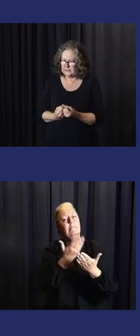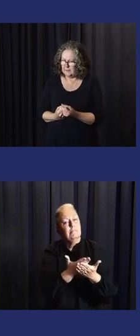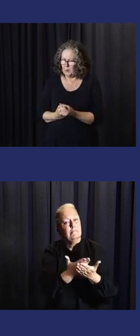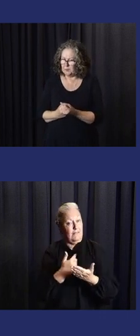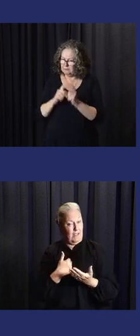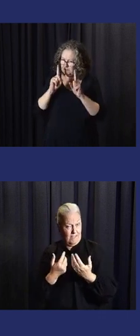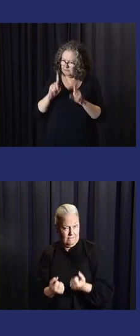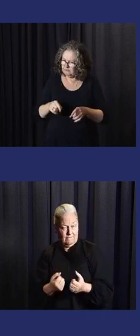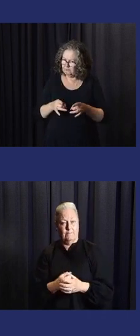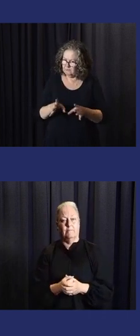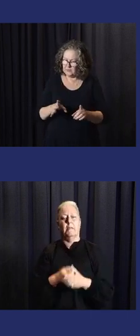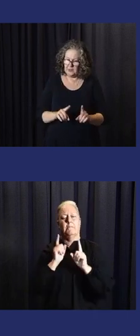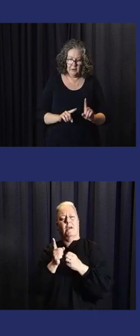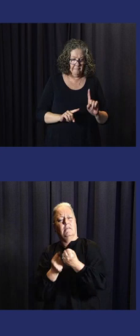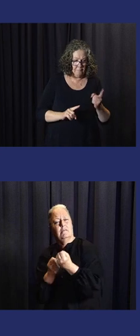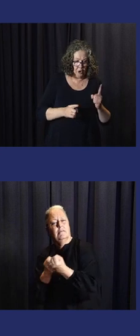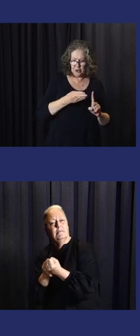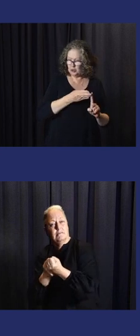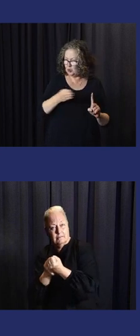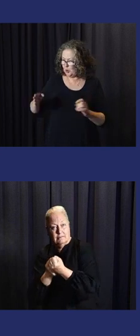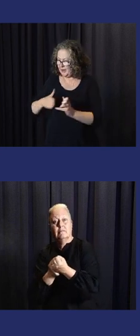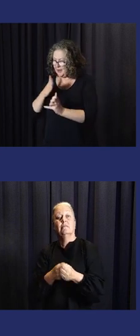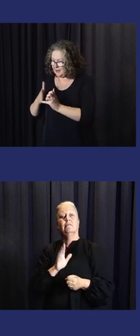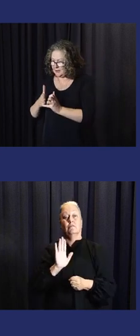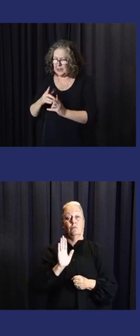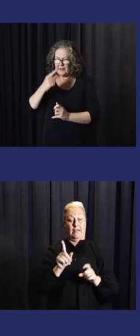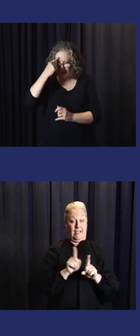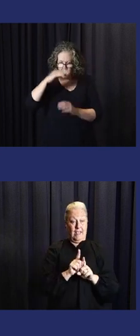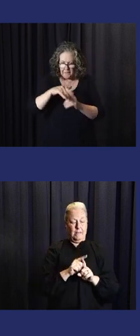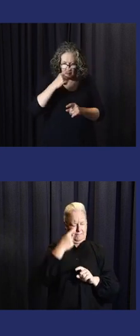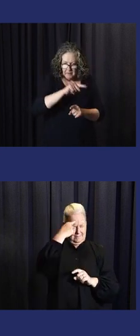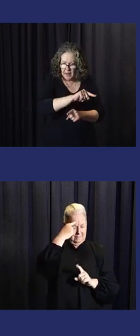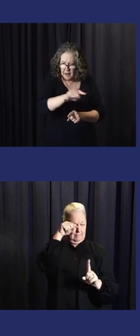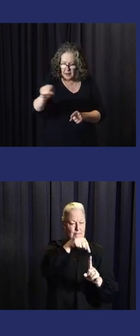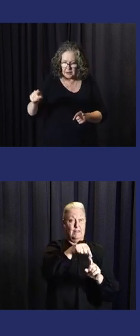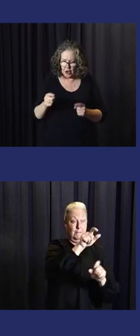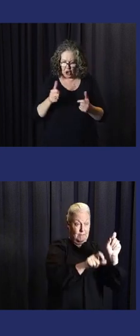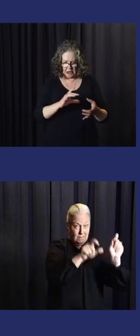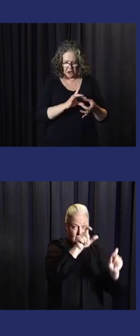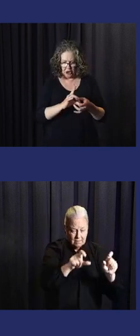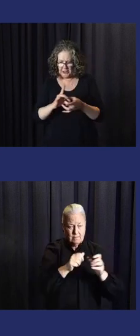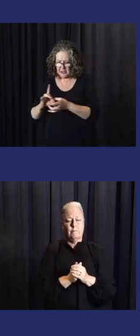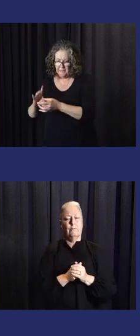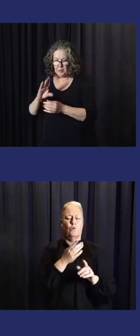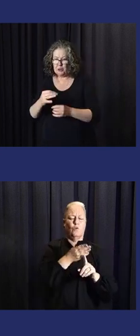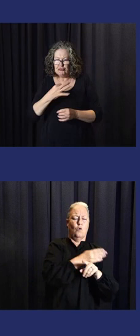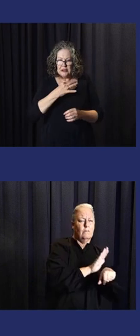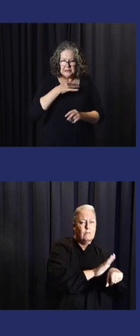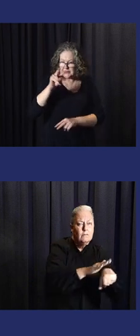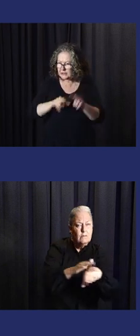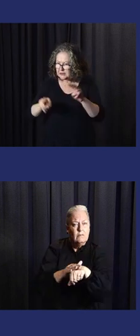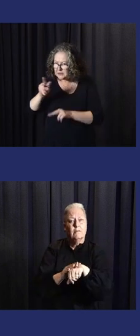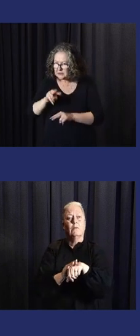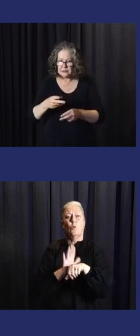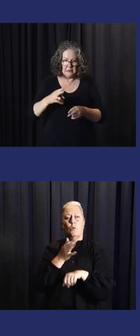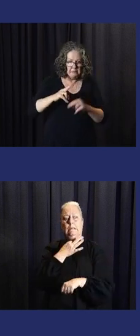So a couple of recommendations going forward. We have to support the implementation of an end-to-end, people-centred,